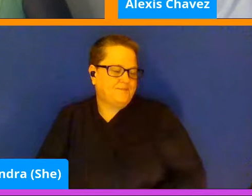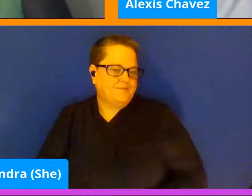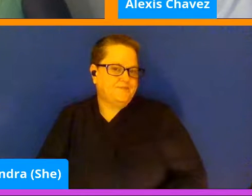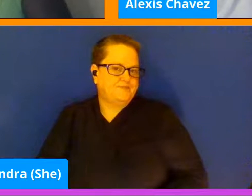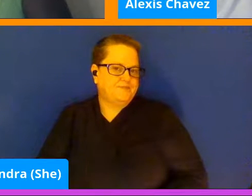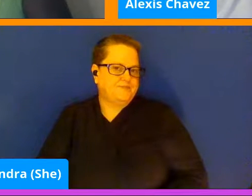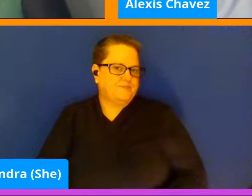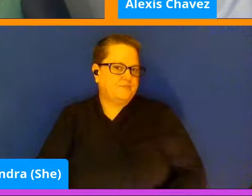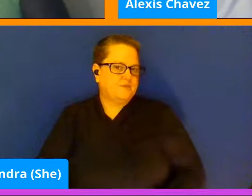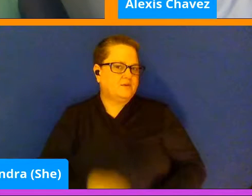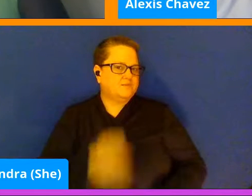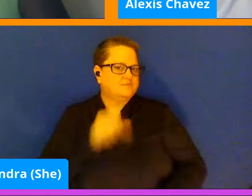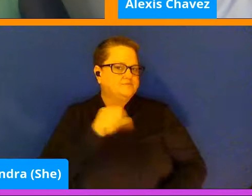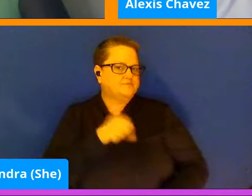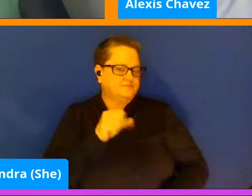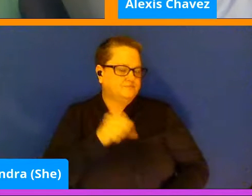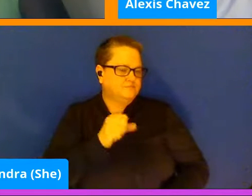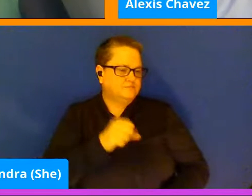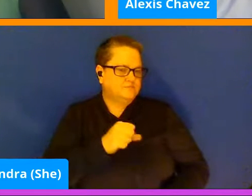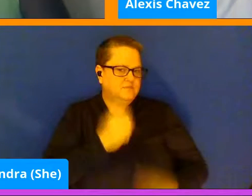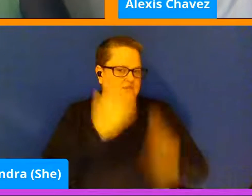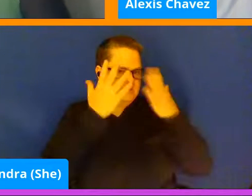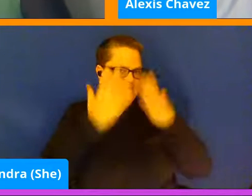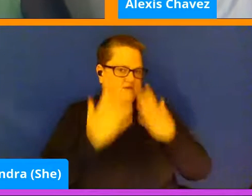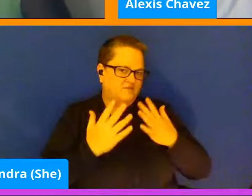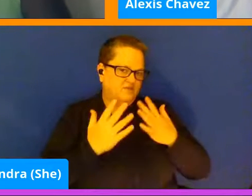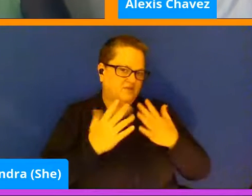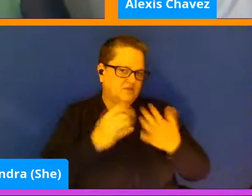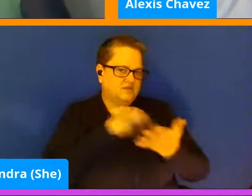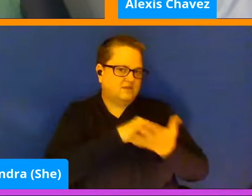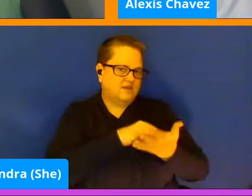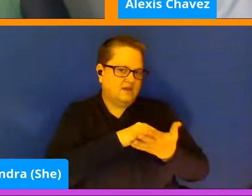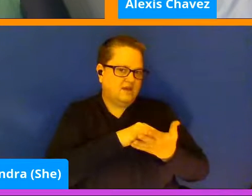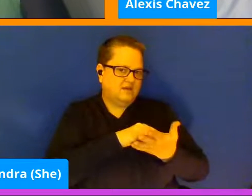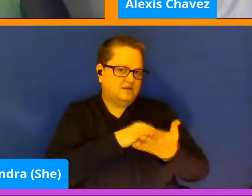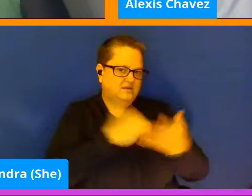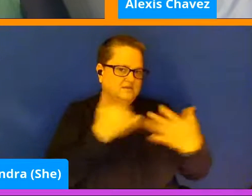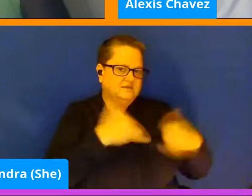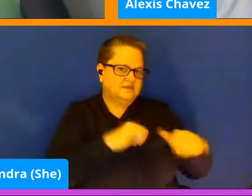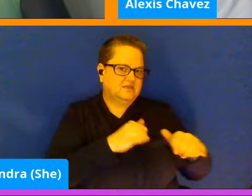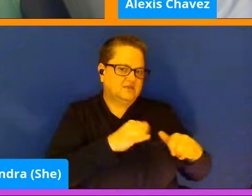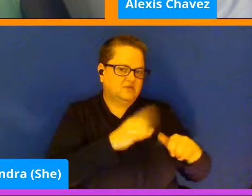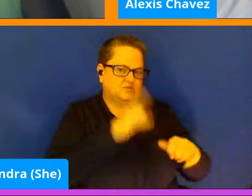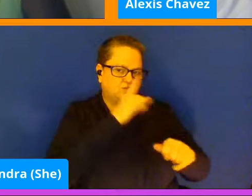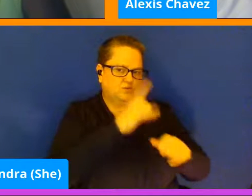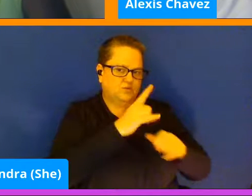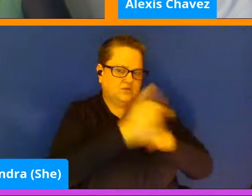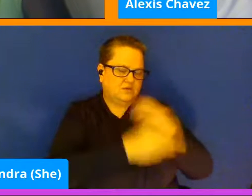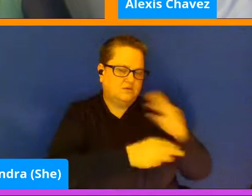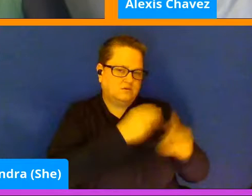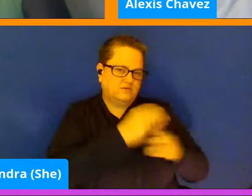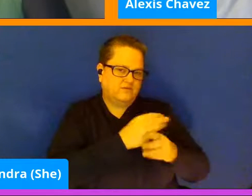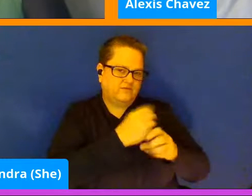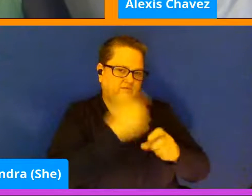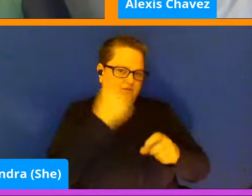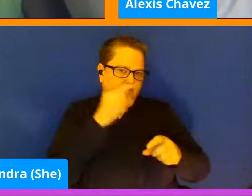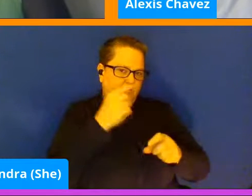Yeah. Well, it's unfortunate that that is still a reality for a lot of folks.